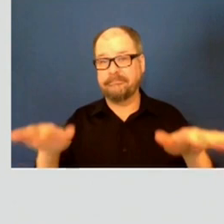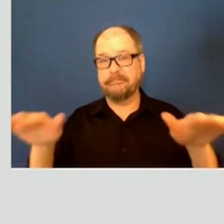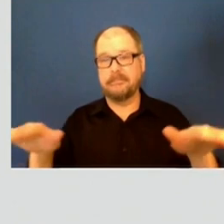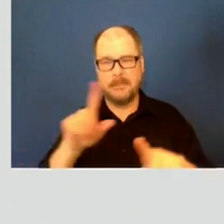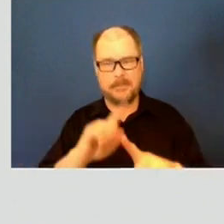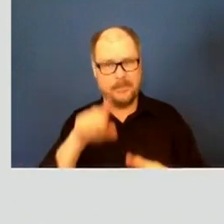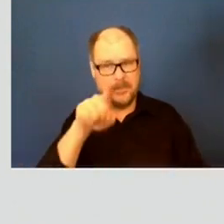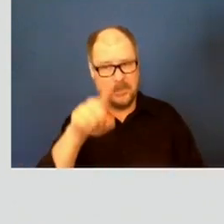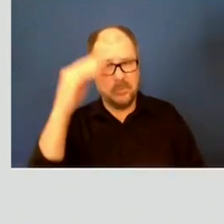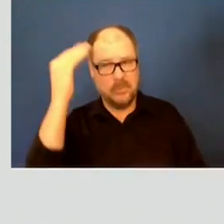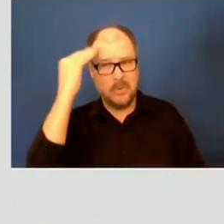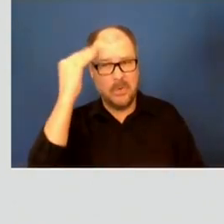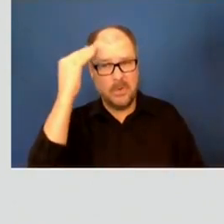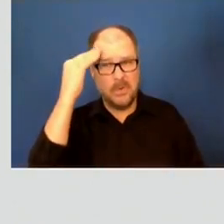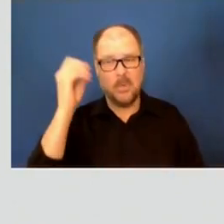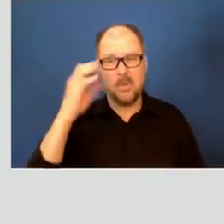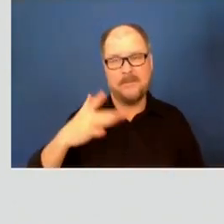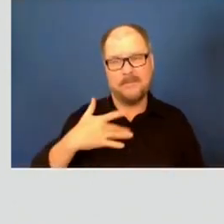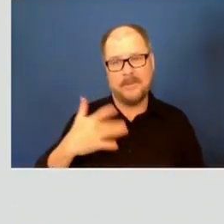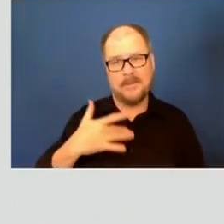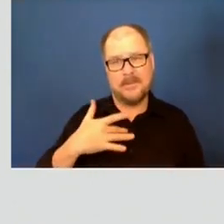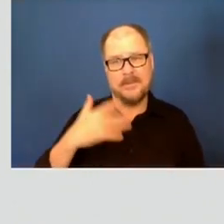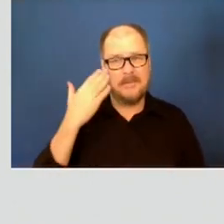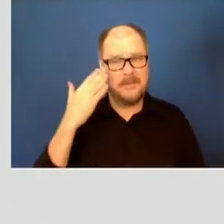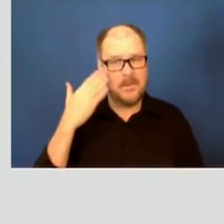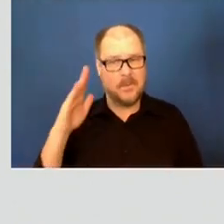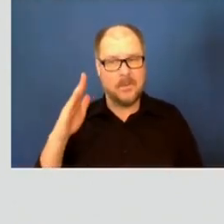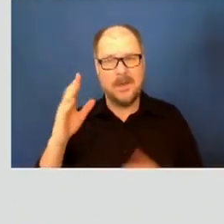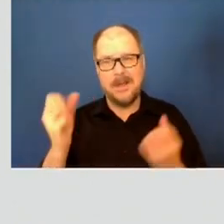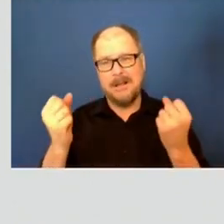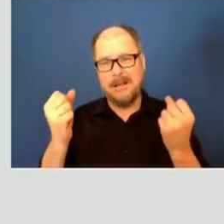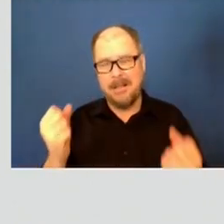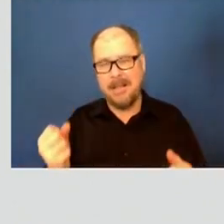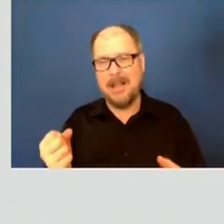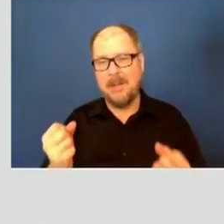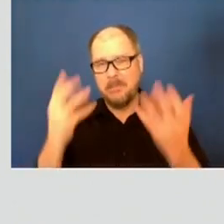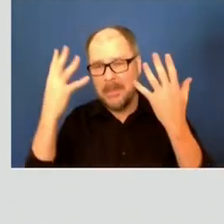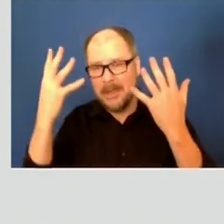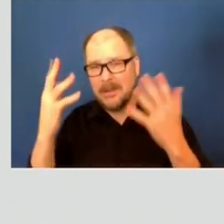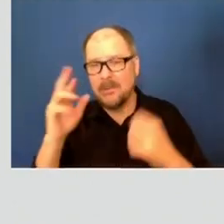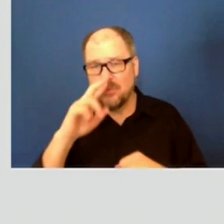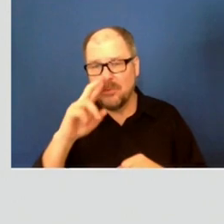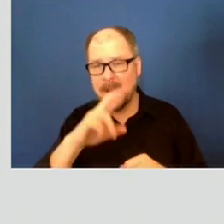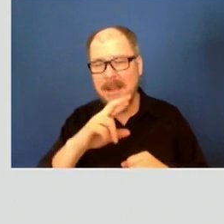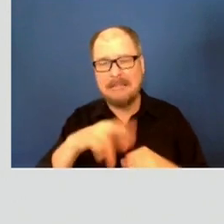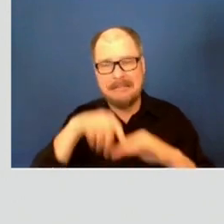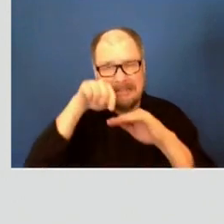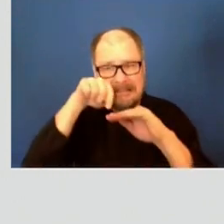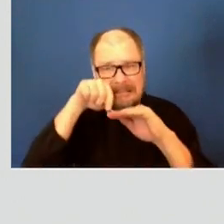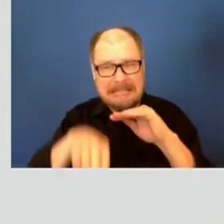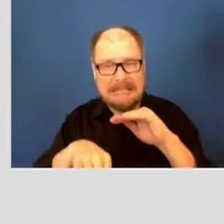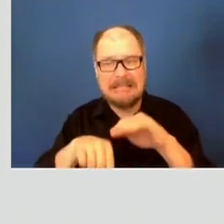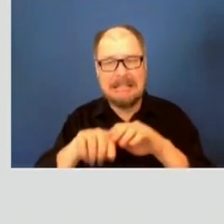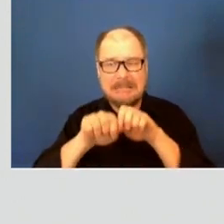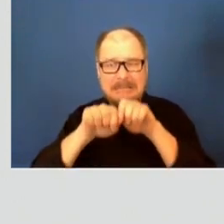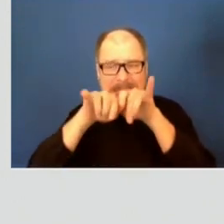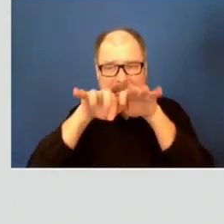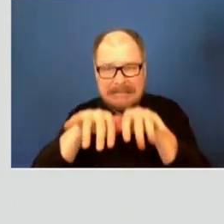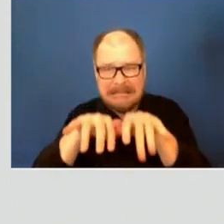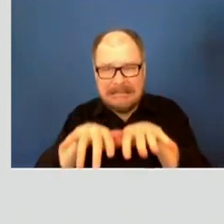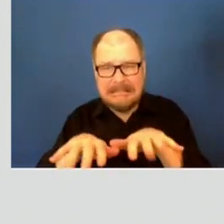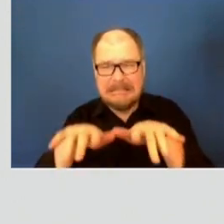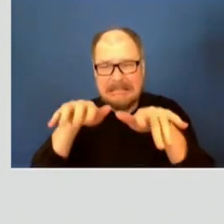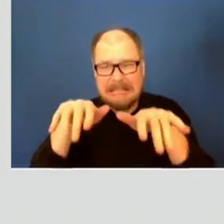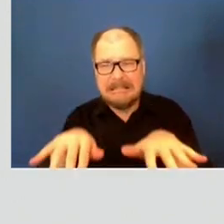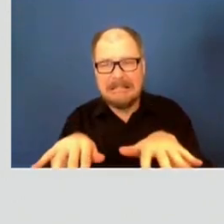sense, or do you guys have a sense of just how infested with rats this place was and how big is the danger of these rats going